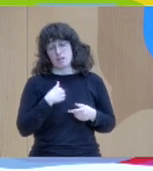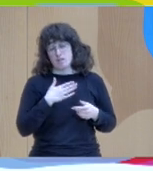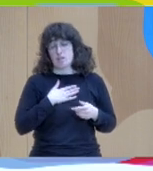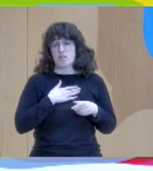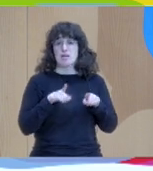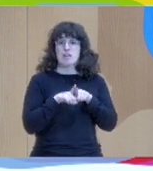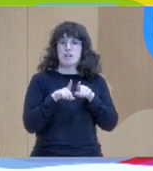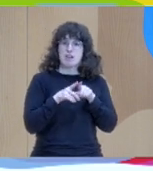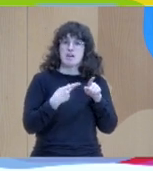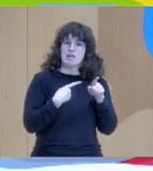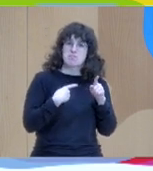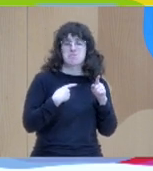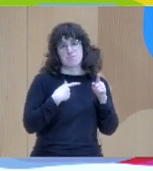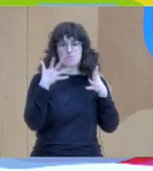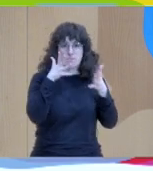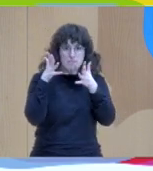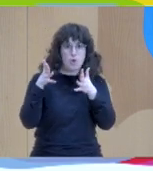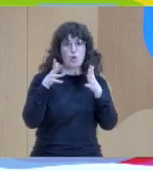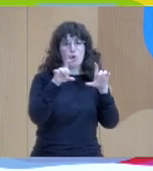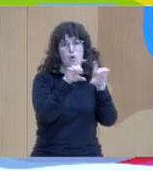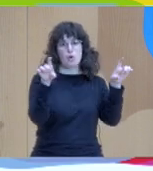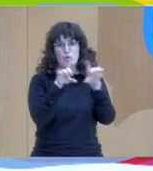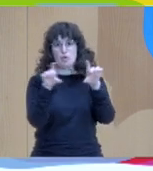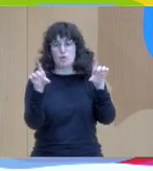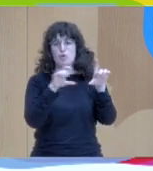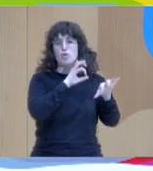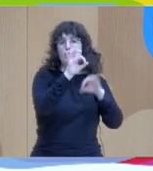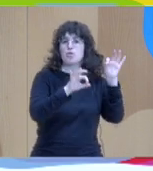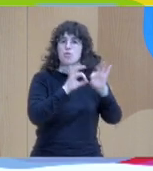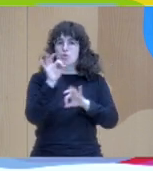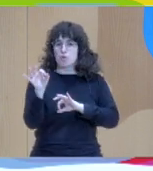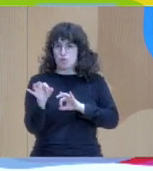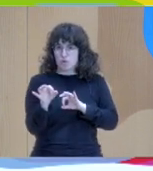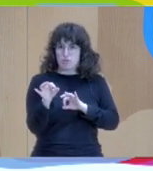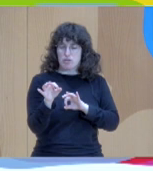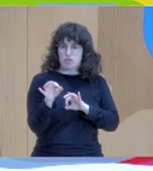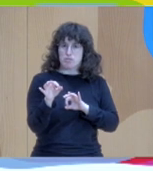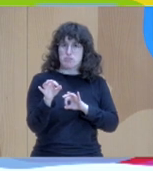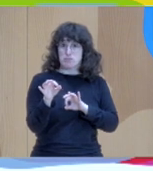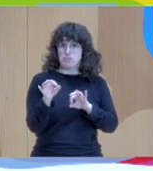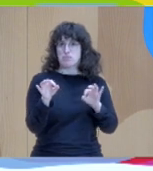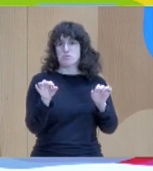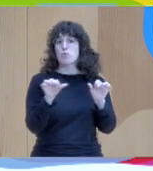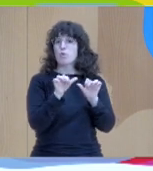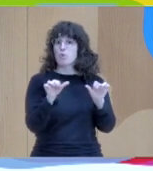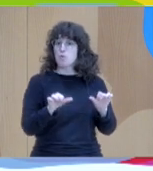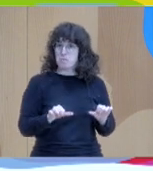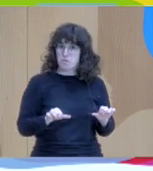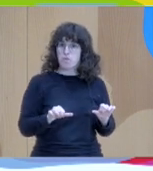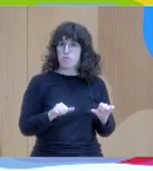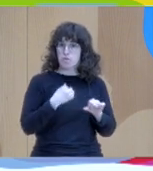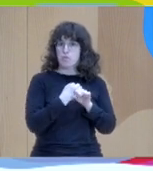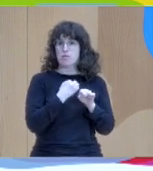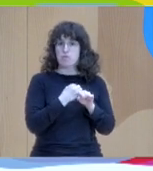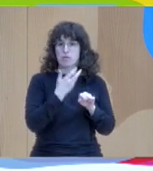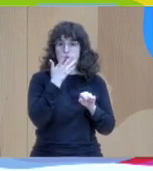a method where you asked the professionals in the organization and